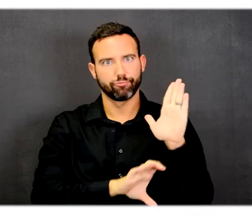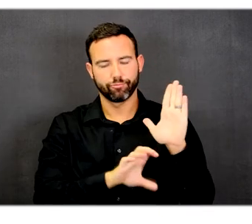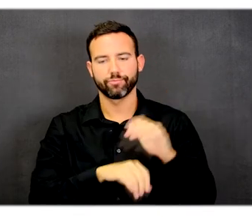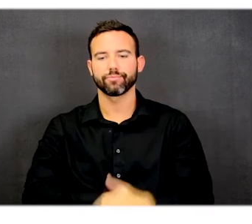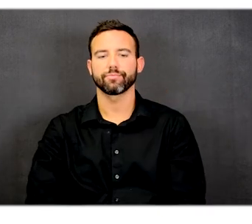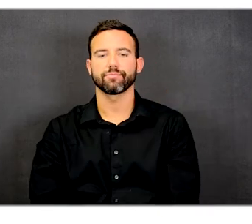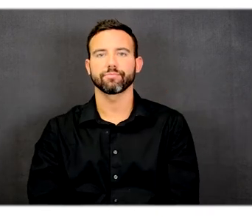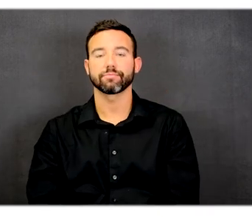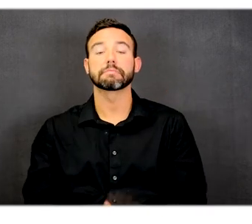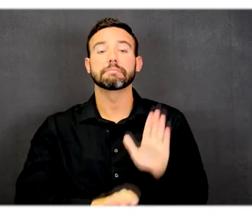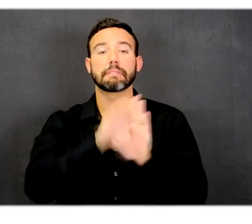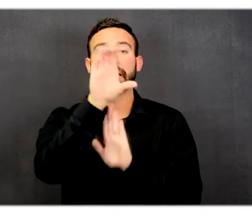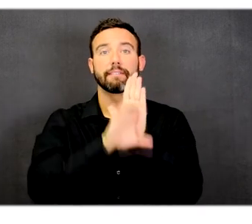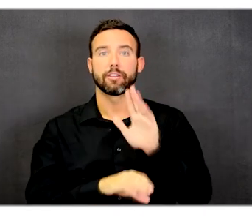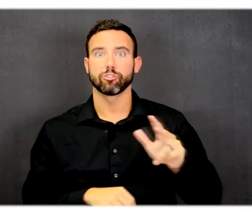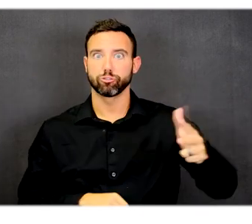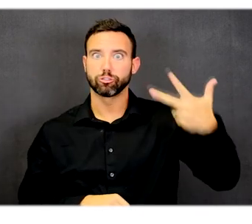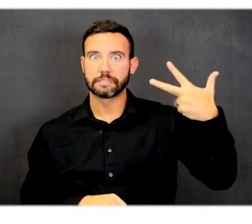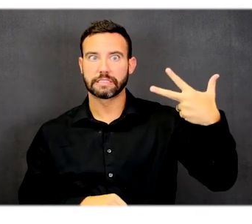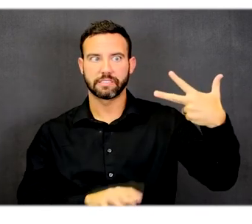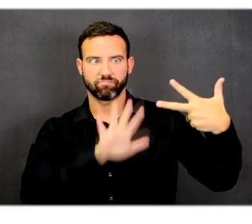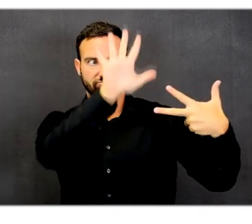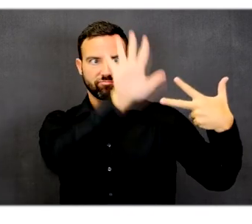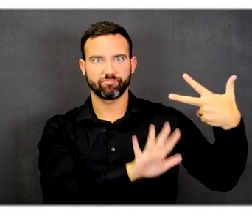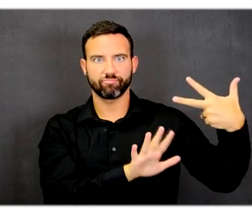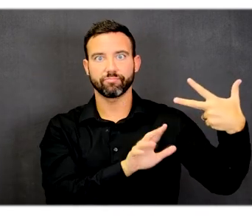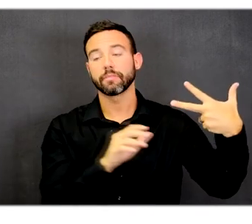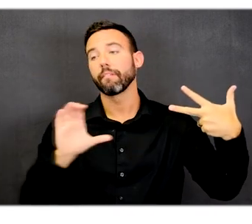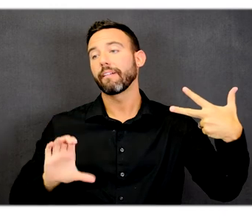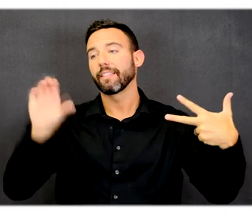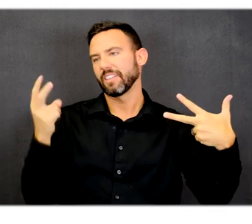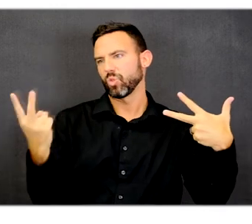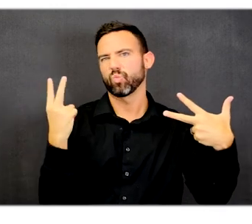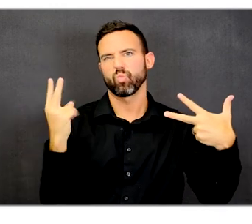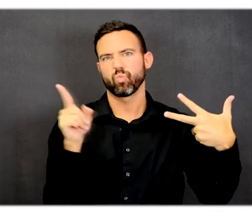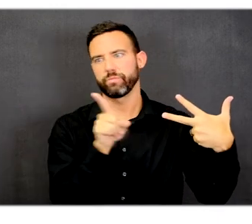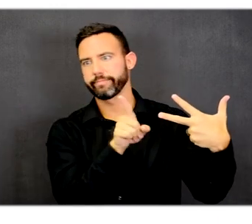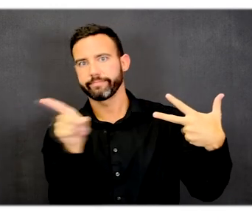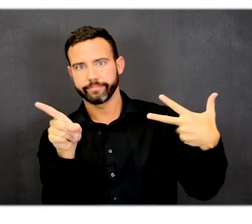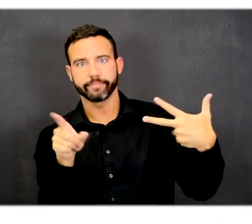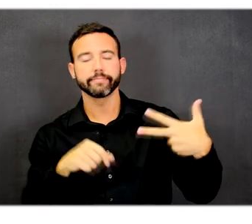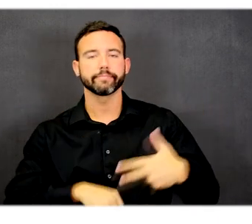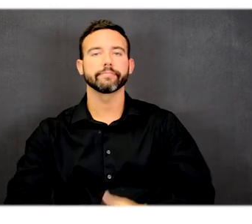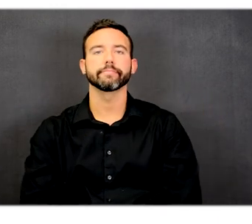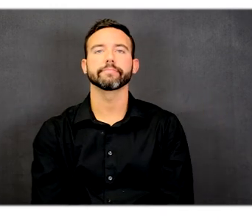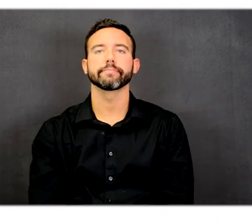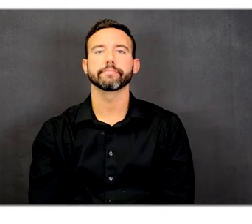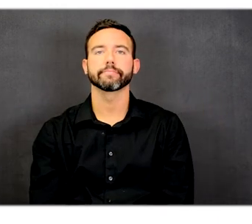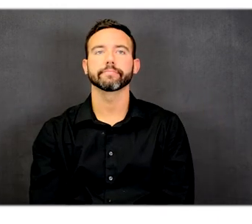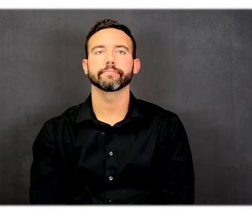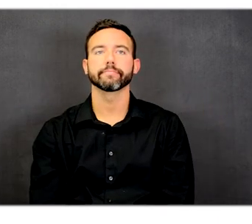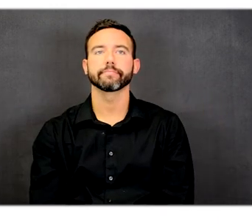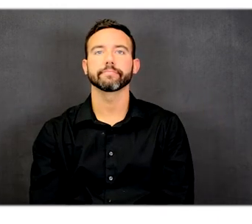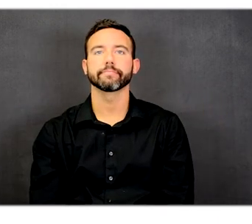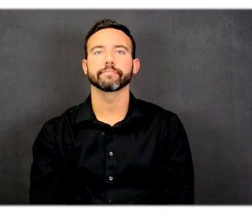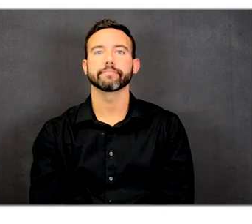There are three elevators on one side and two elevators on the other. The elevator lobby terminates